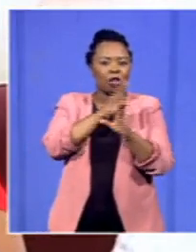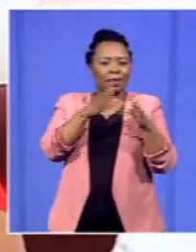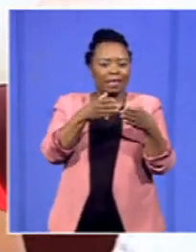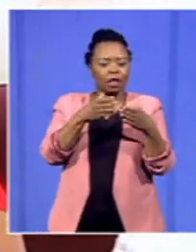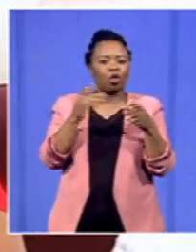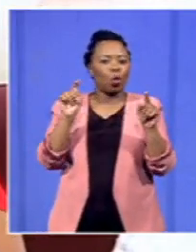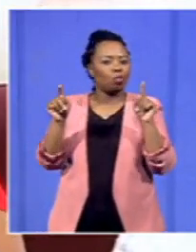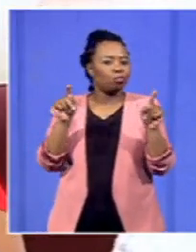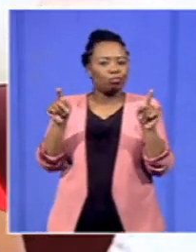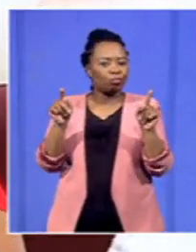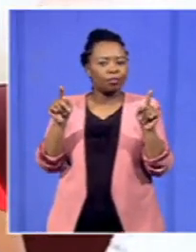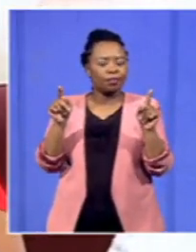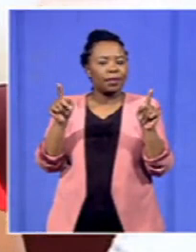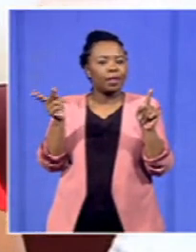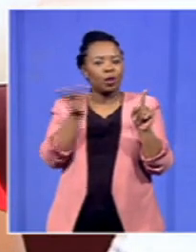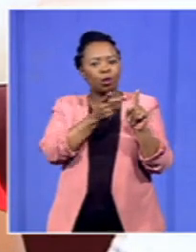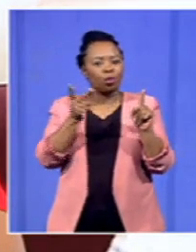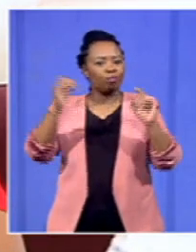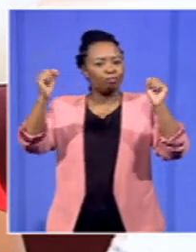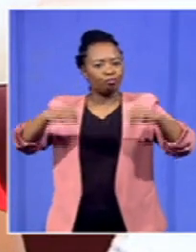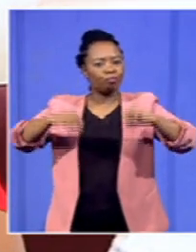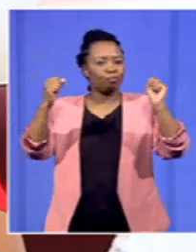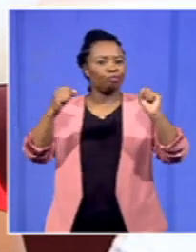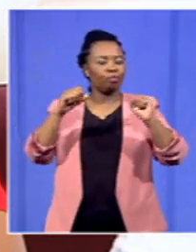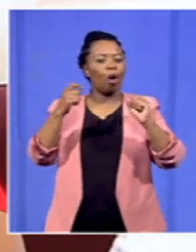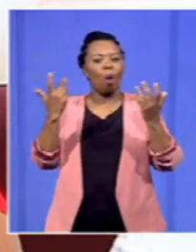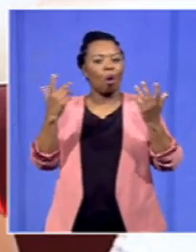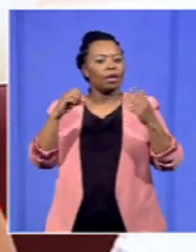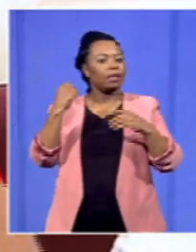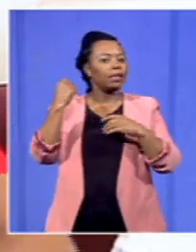What did you agree upon? Or what did you disagree on?